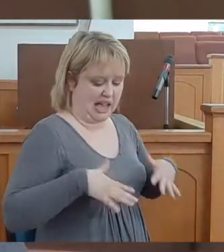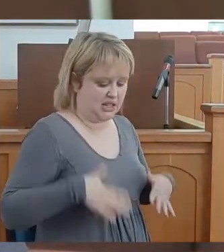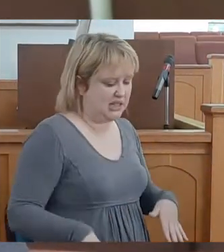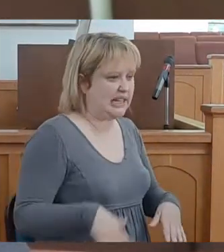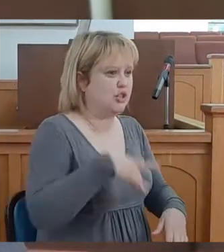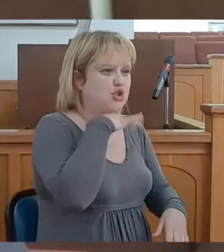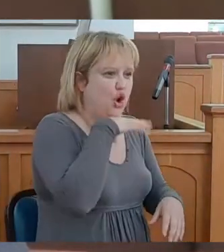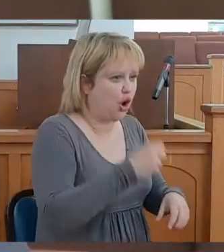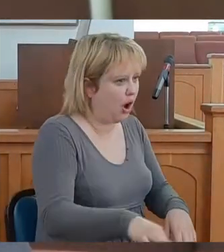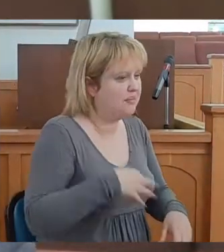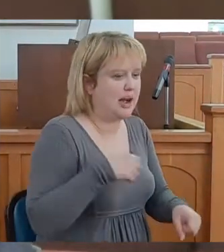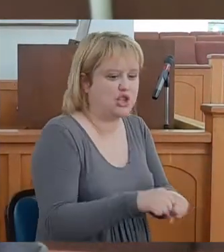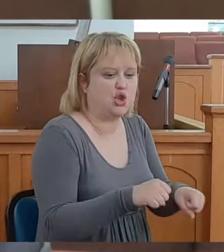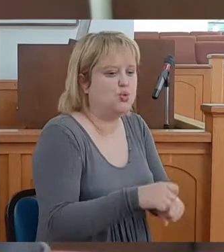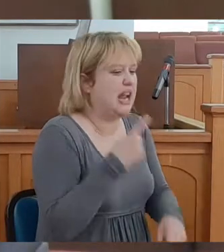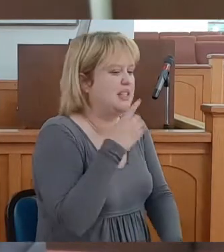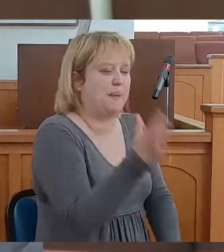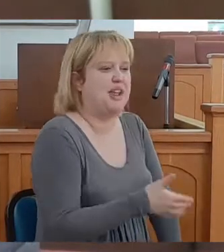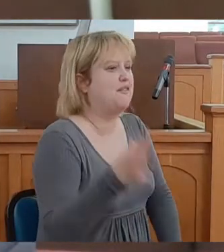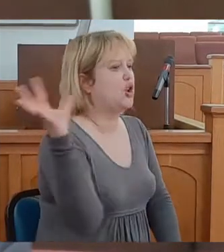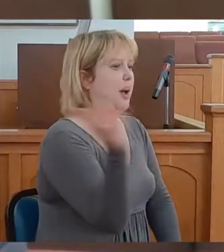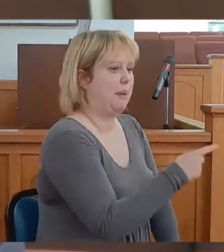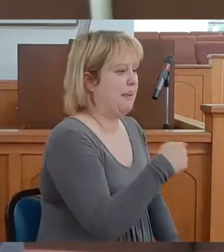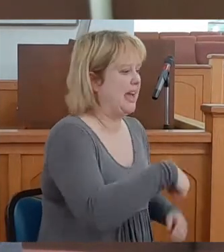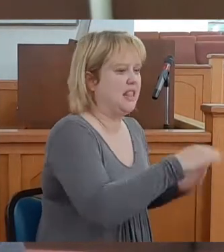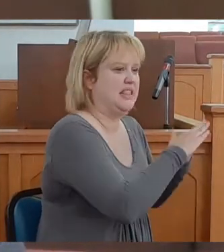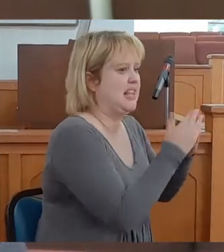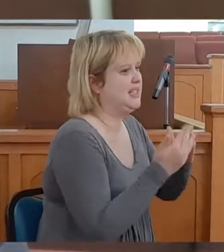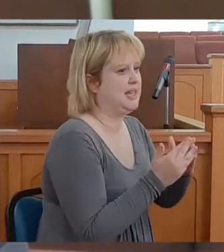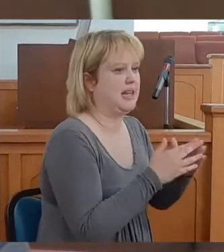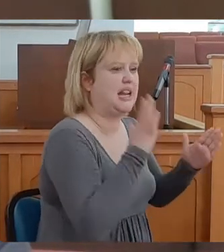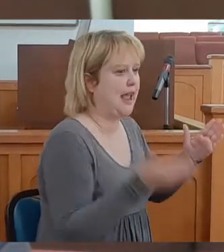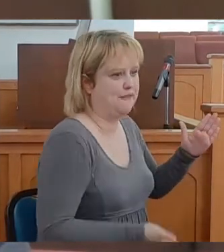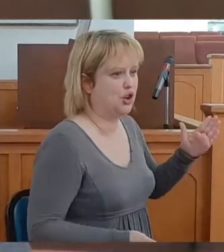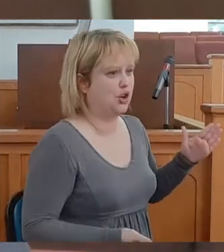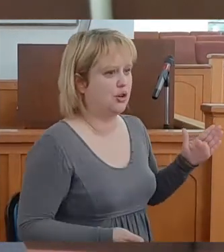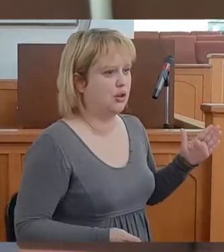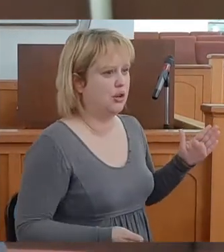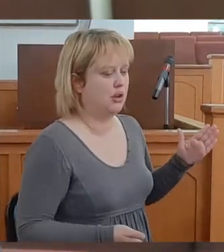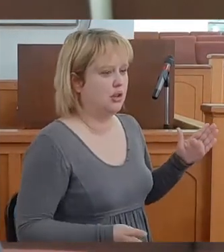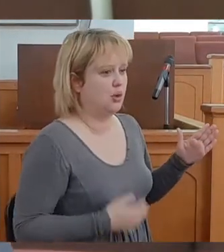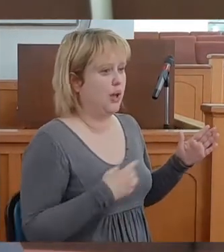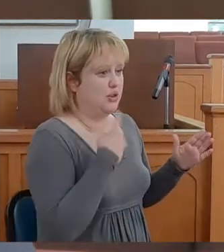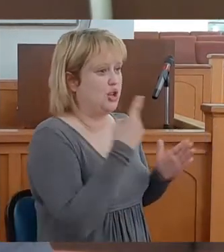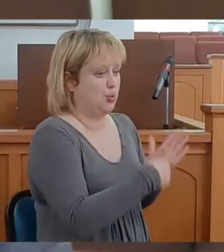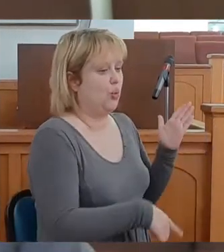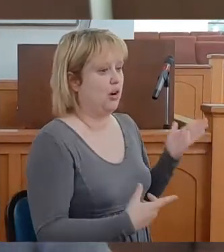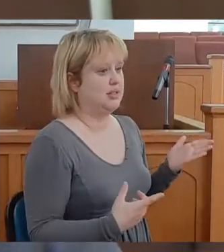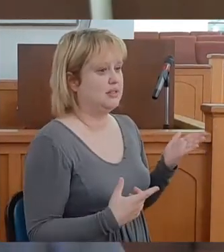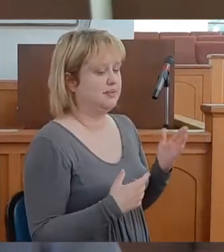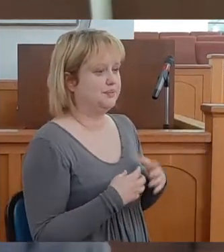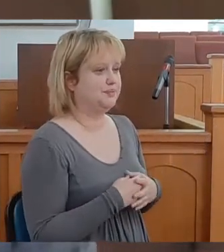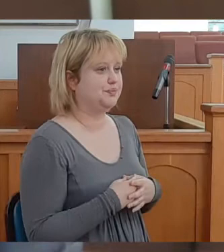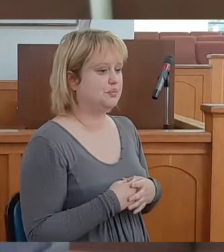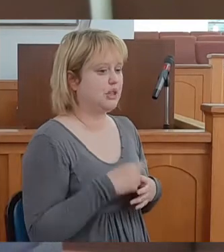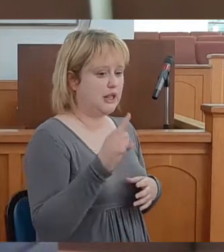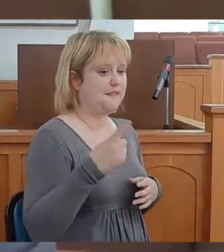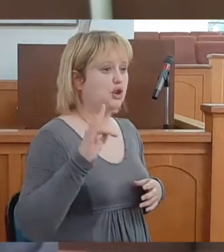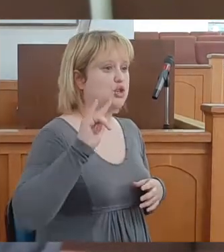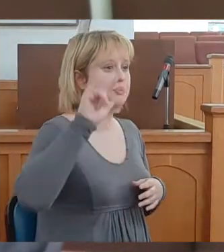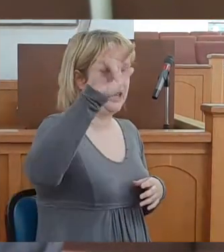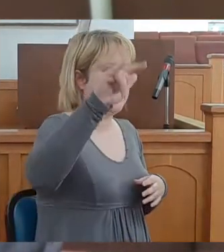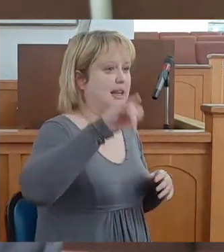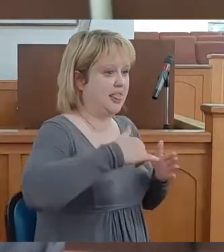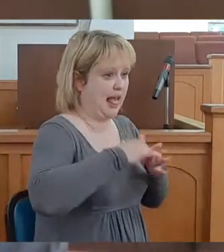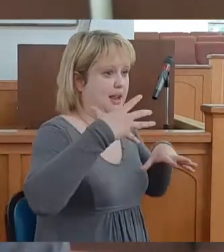my shoes and I say, I am never coming back to this city. Well, I tell you what, first plane